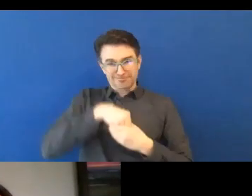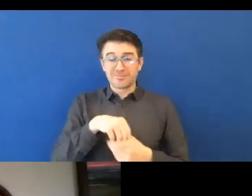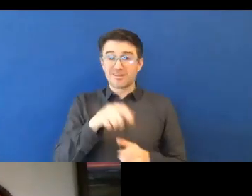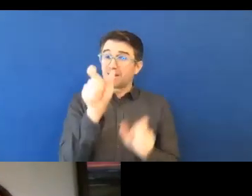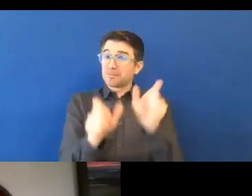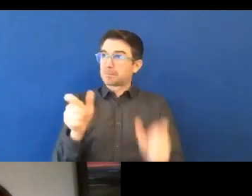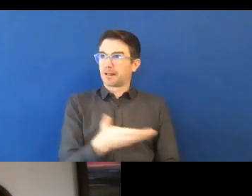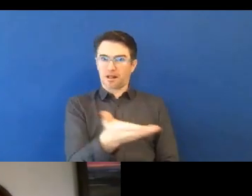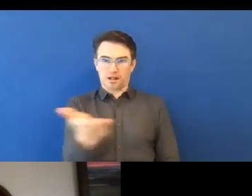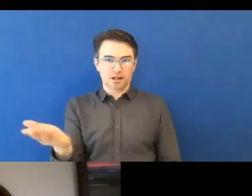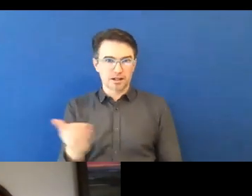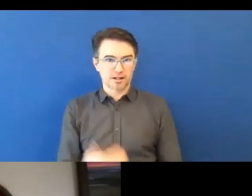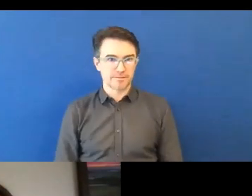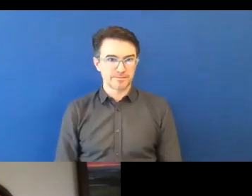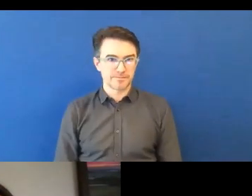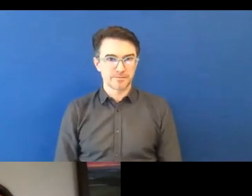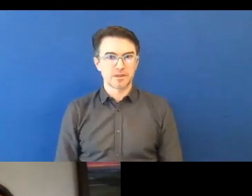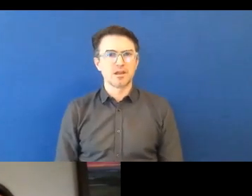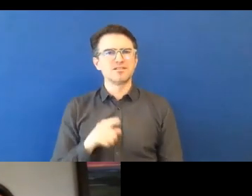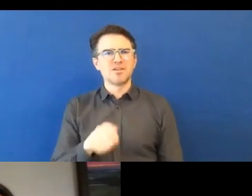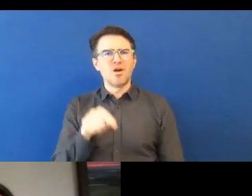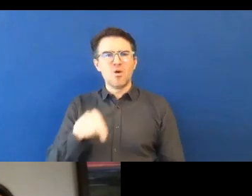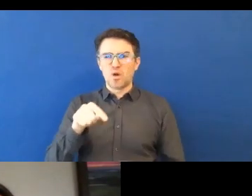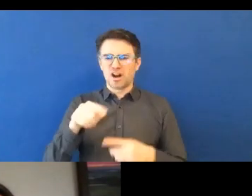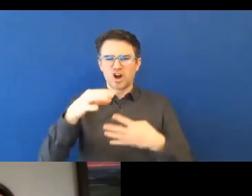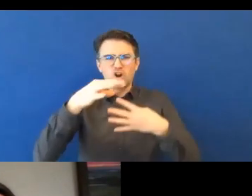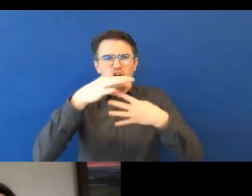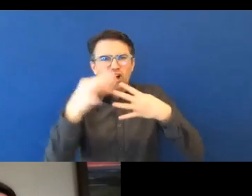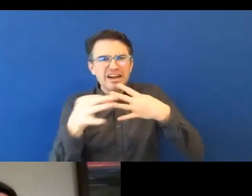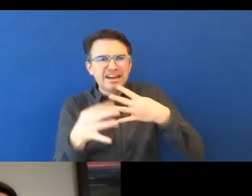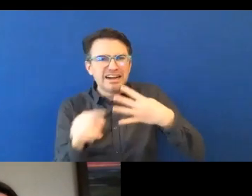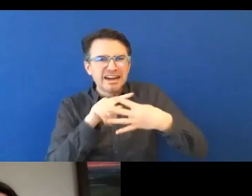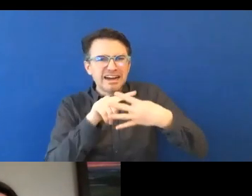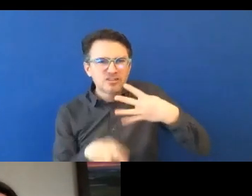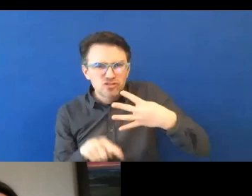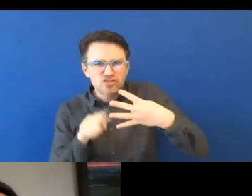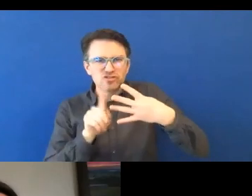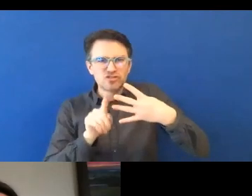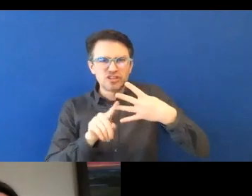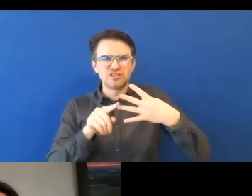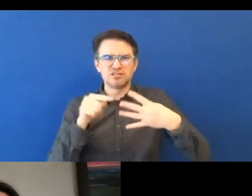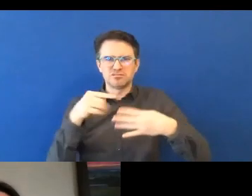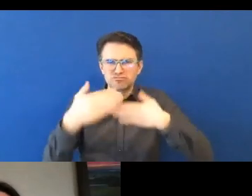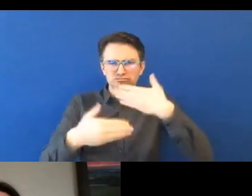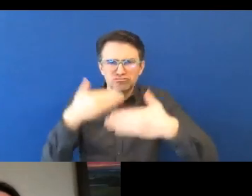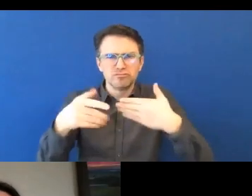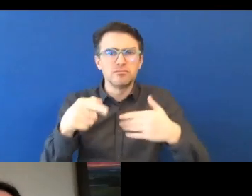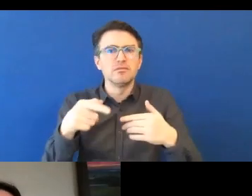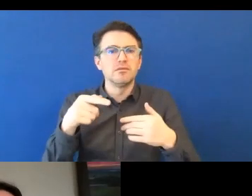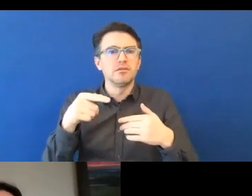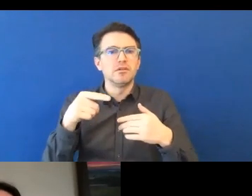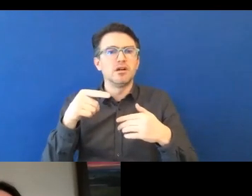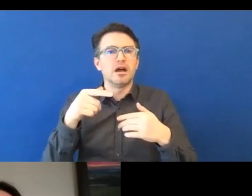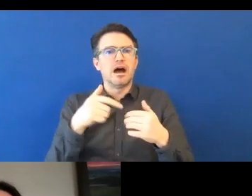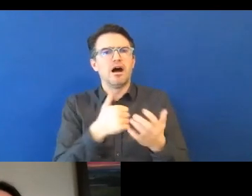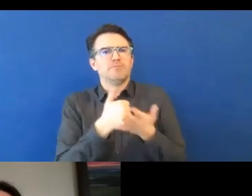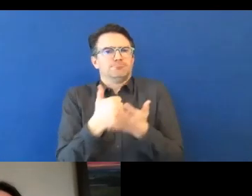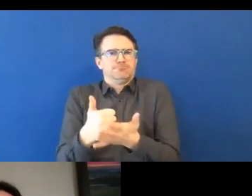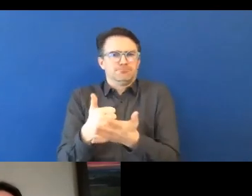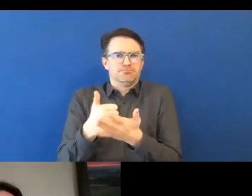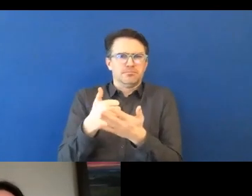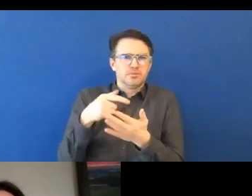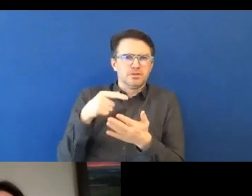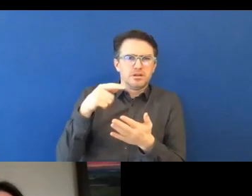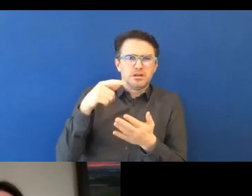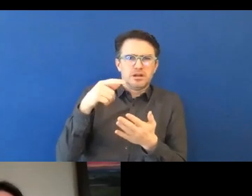solely for its difference or deficit. Is that a good enough explanation? I wish someone had written, I wish we, are we recording